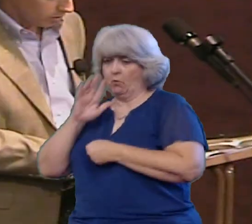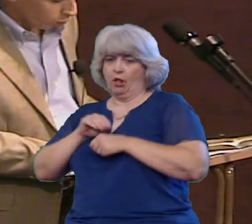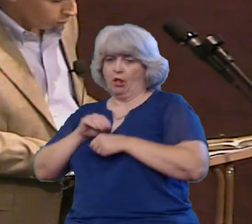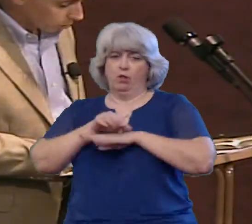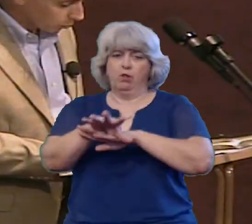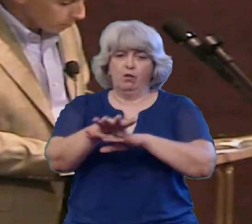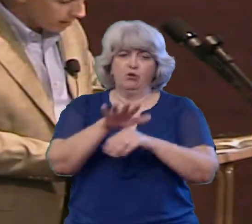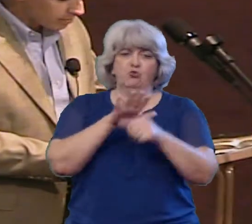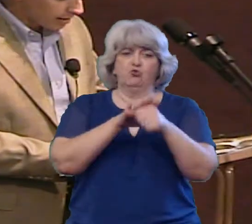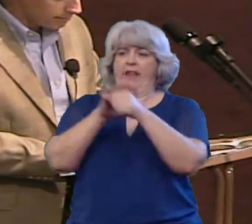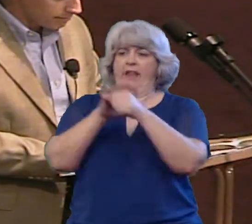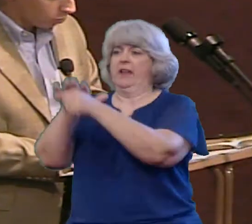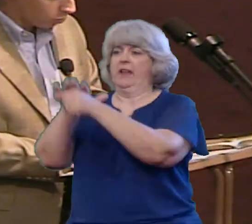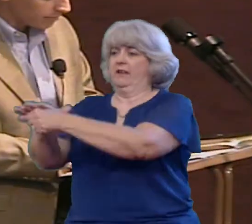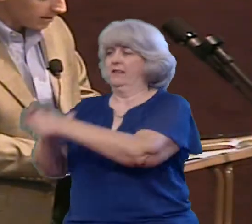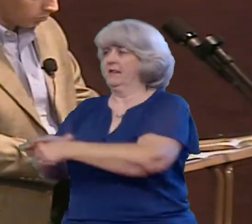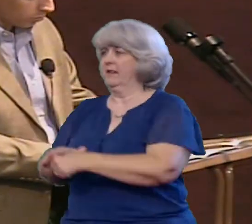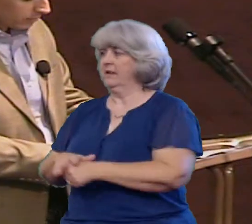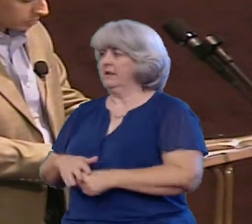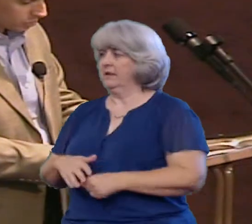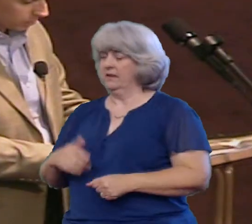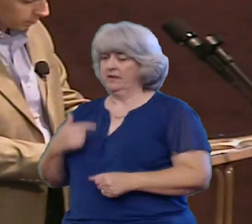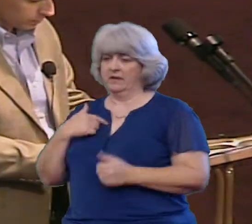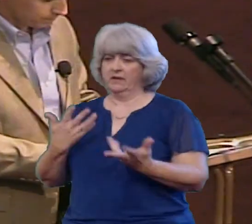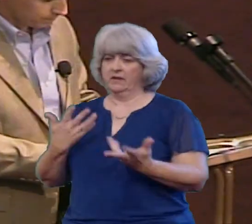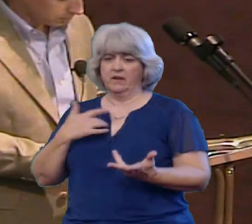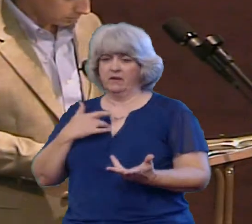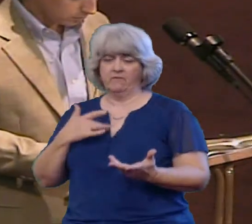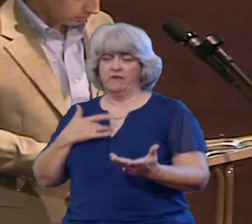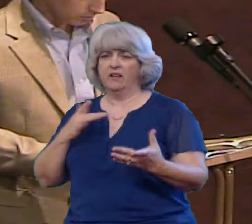We struggle to maintain vital life-giving relationships